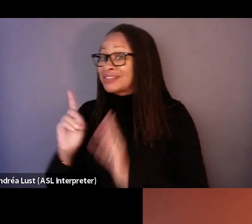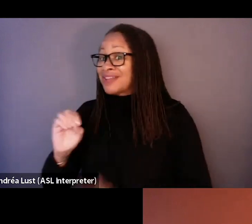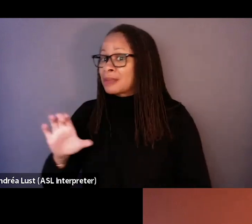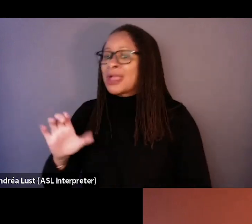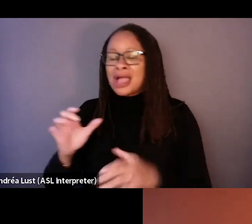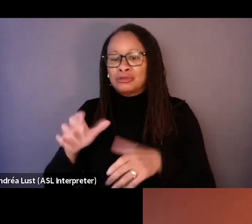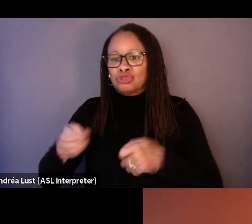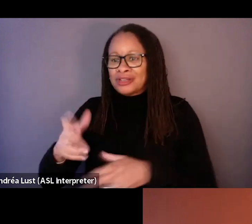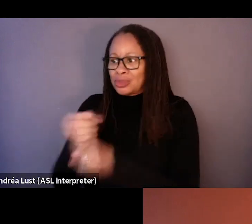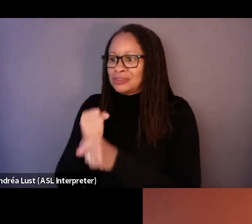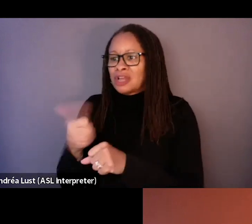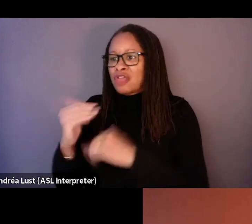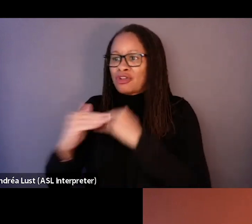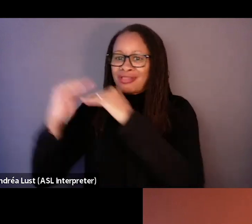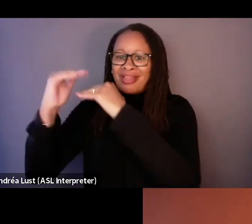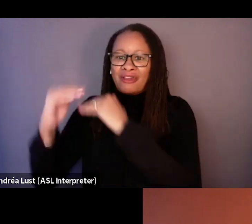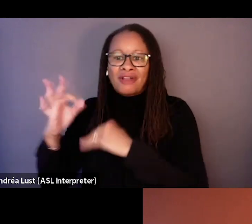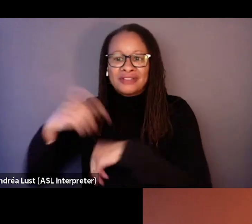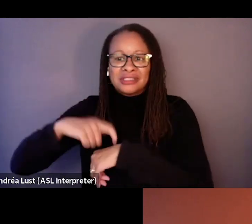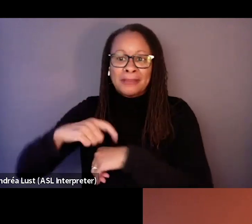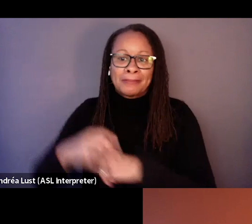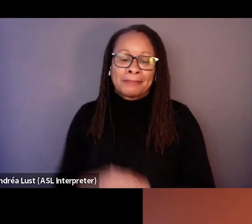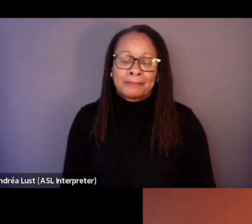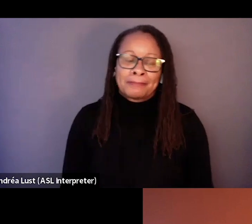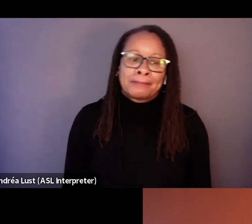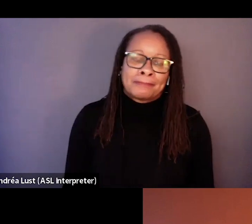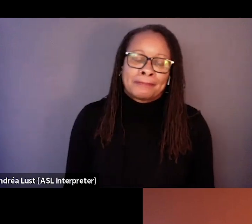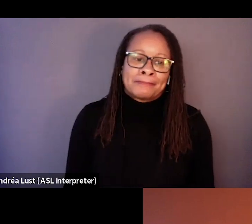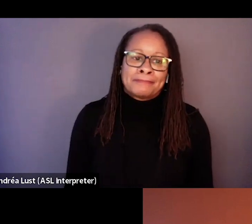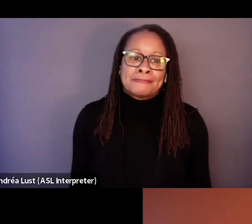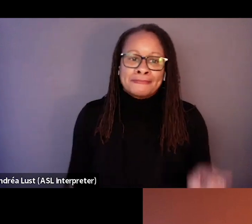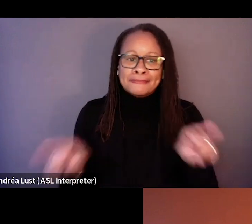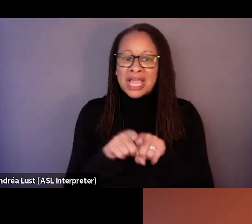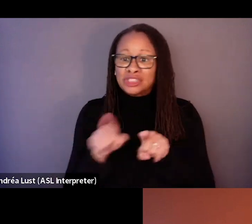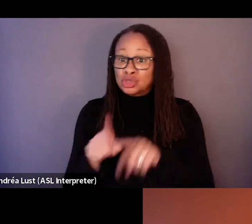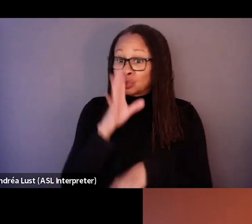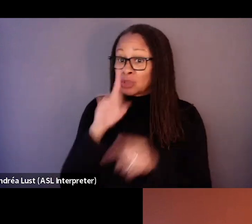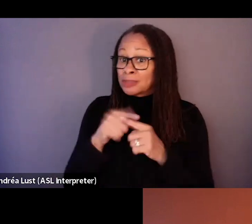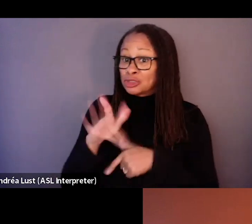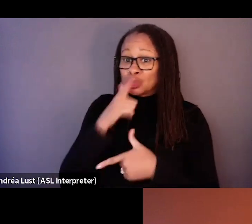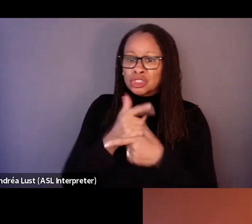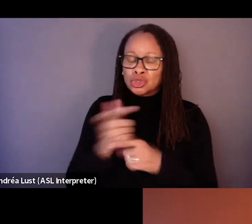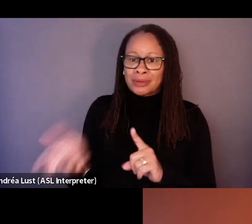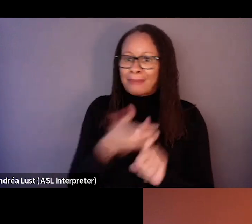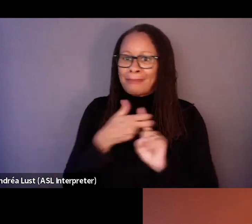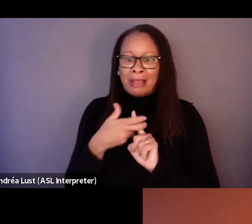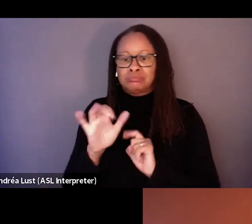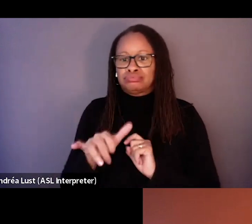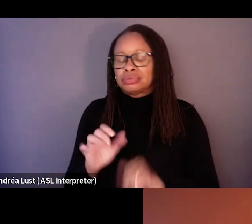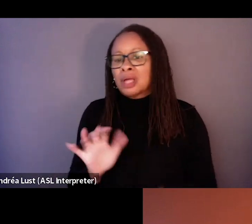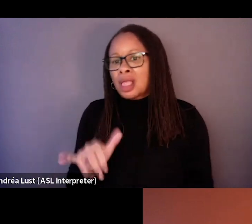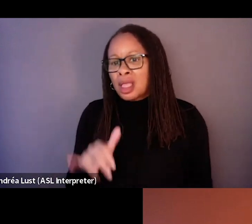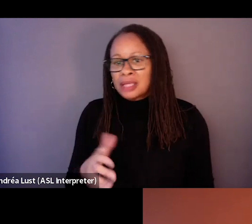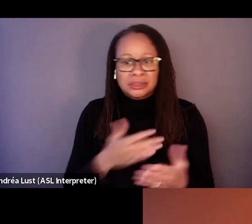That's it. And as you were alluding to, mean, your sister was so compelling, you know, whether you